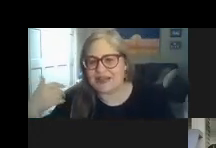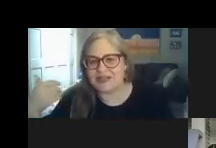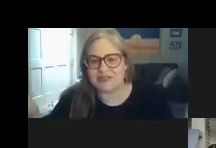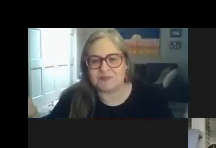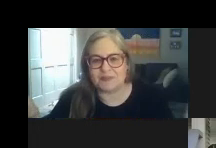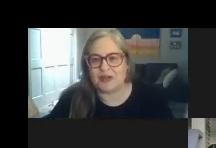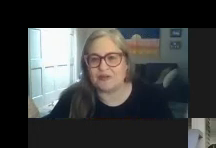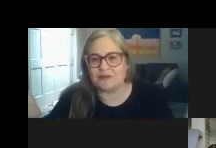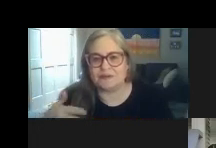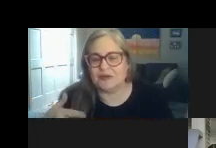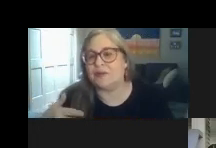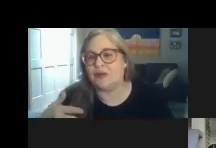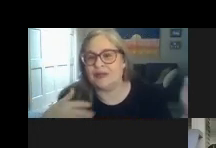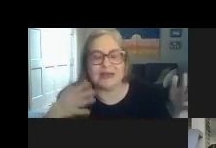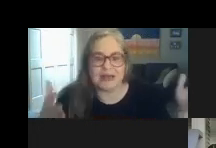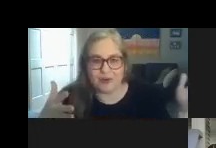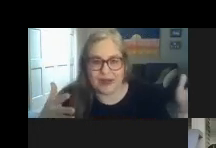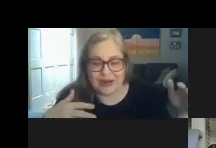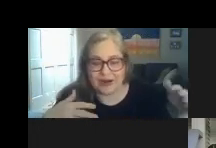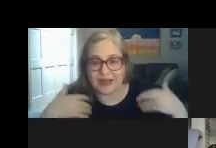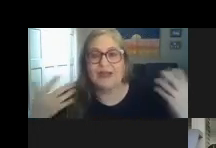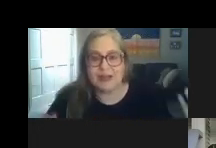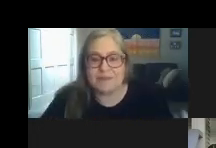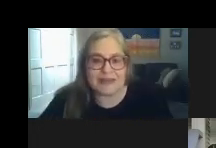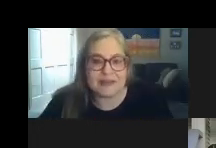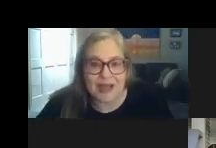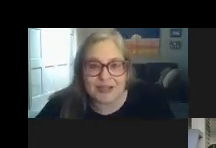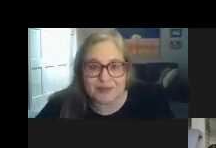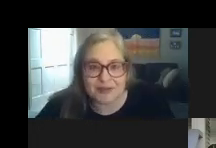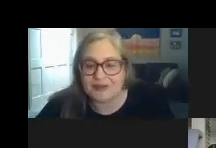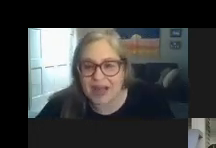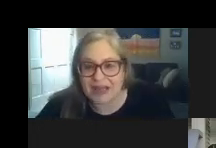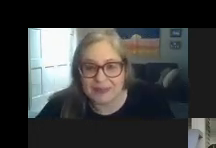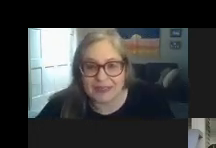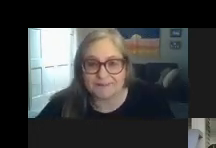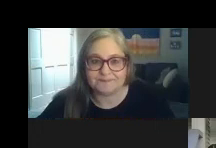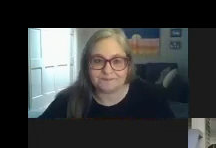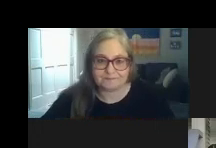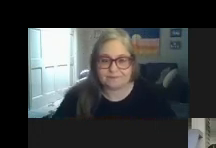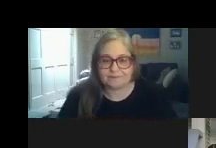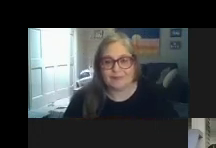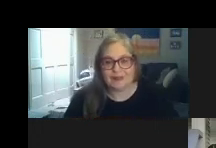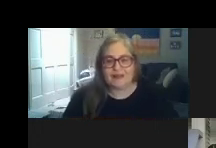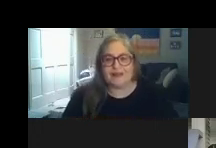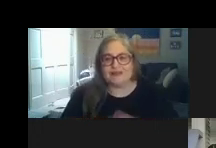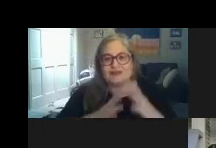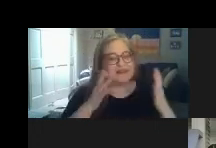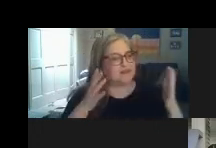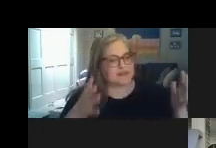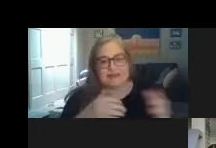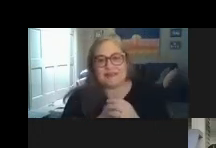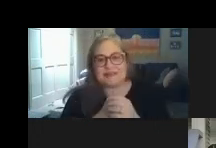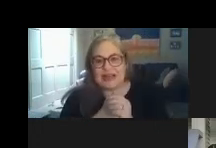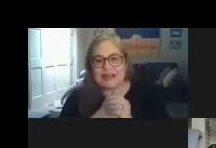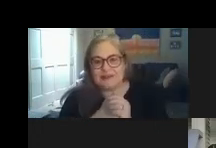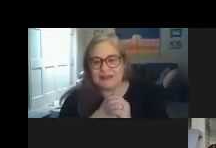deviation below normal in any one area makes them eligible for an iep so the